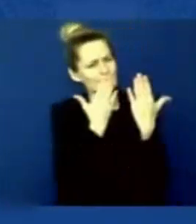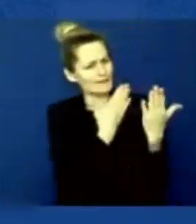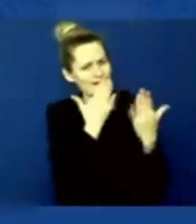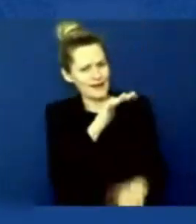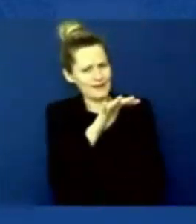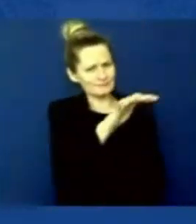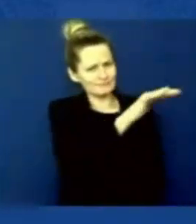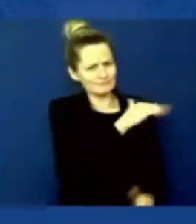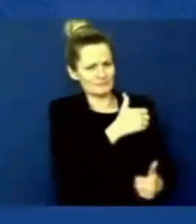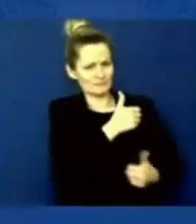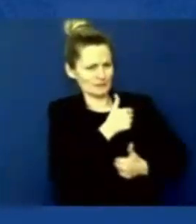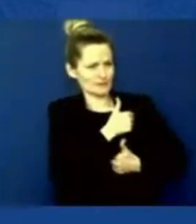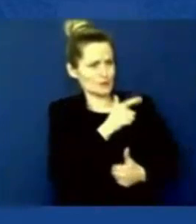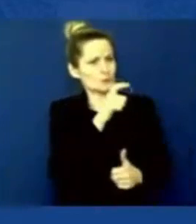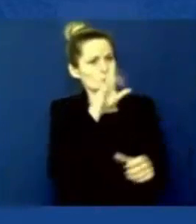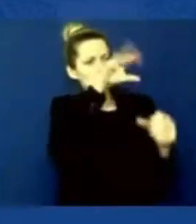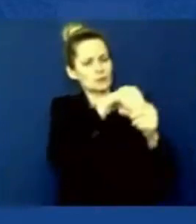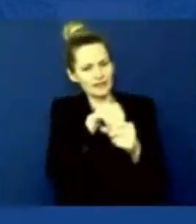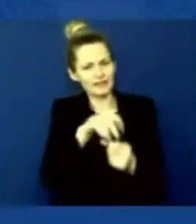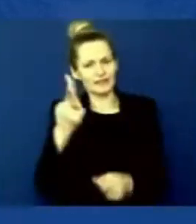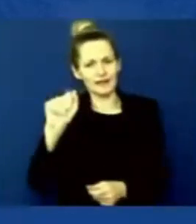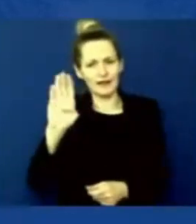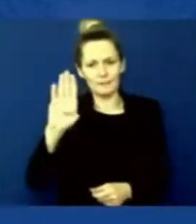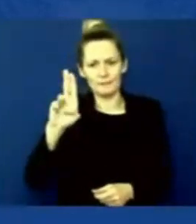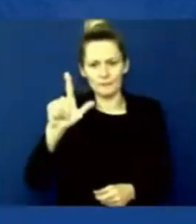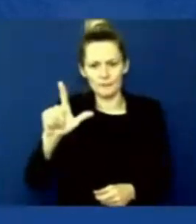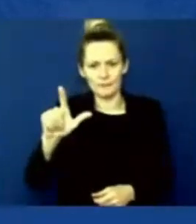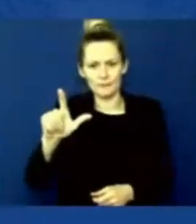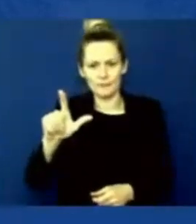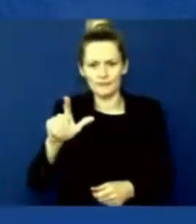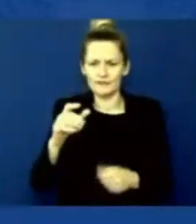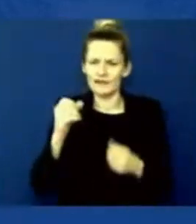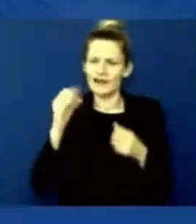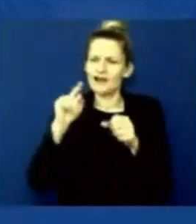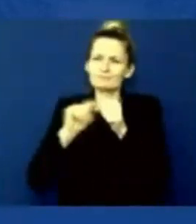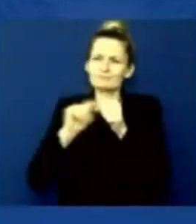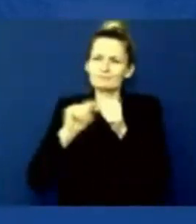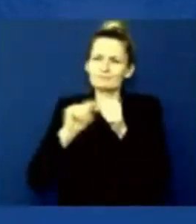at U.S. bases around the world who are welcoming and caring and caring for these evacuees.